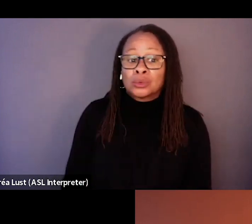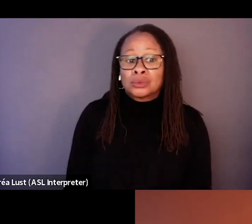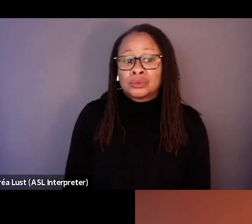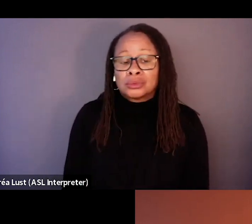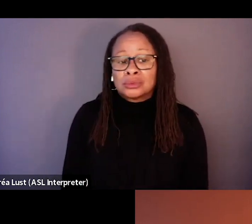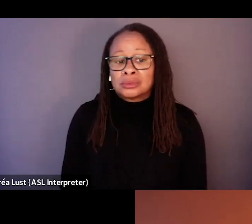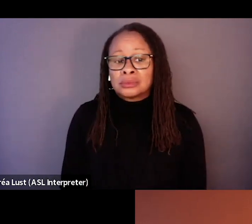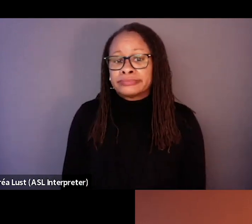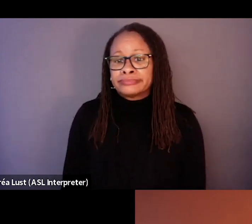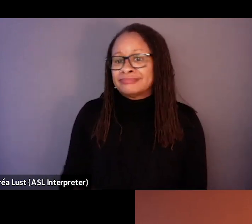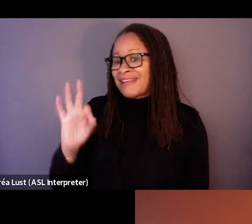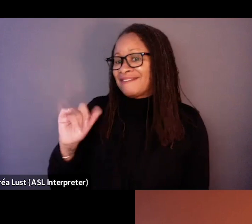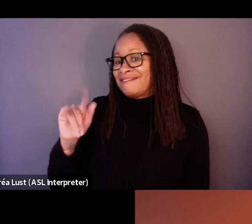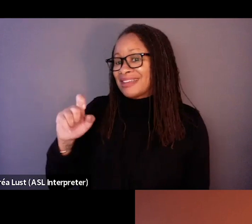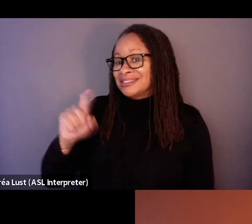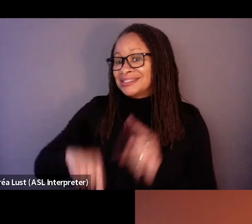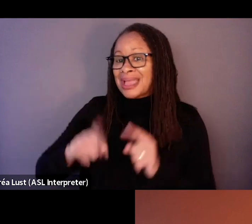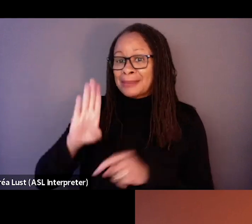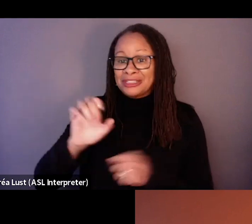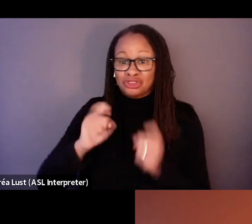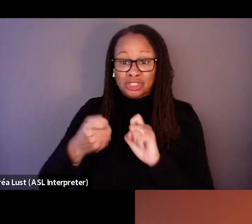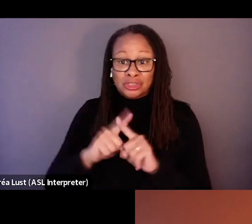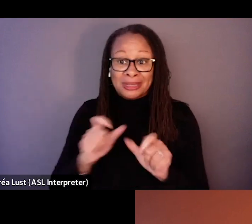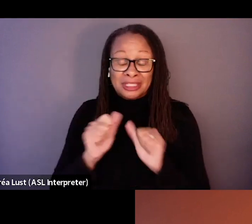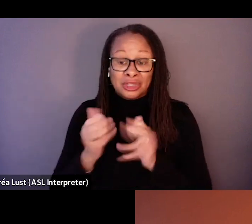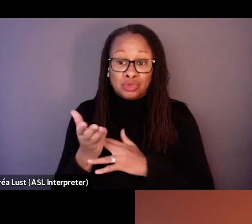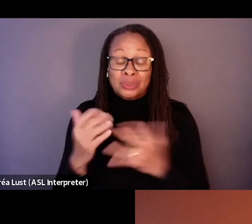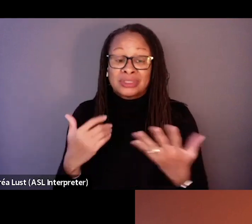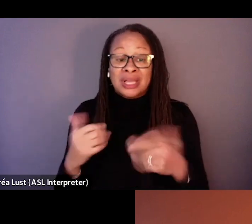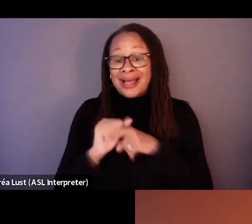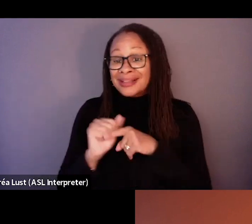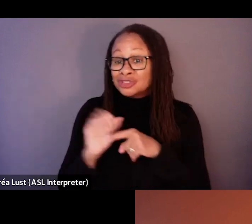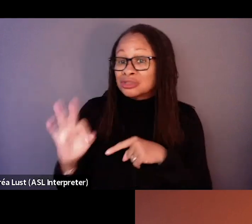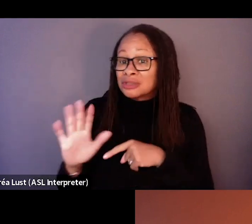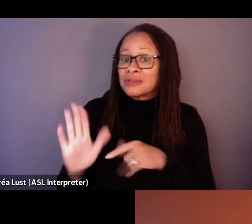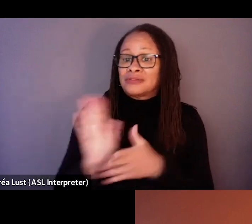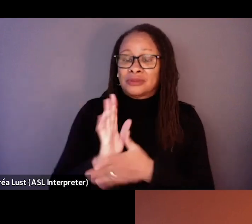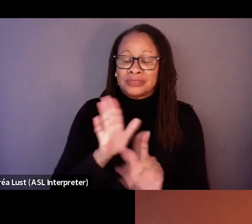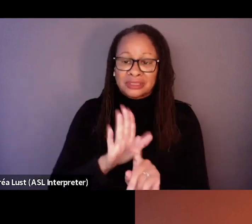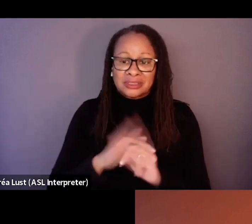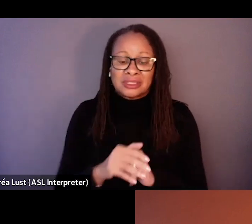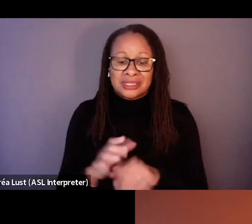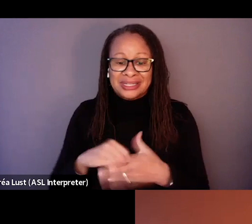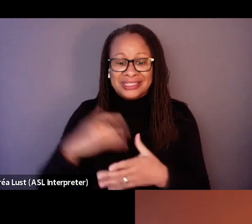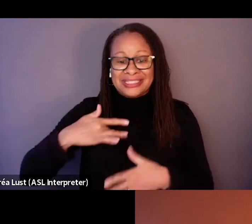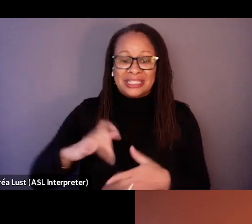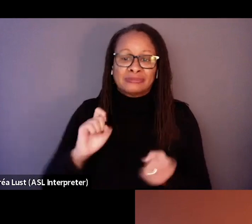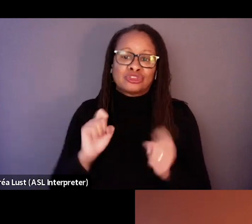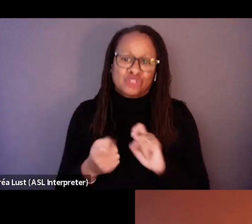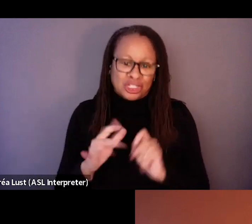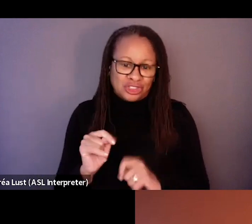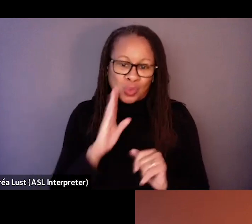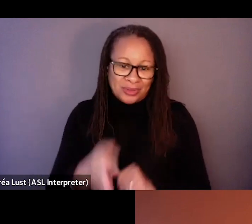that fate could not be changed. And yet through this exercise of the film, in a sense, you, you are changing